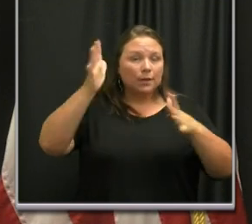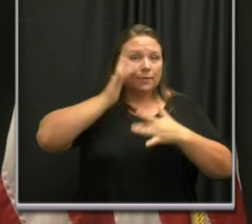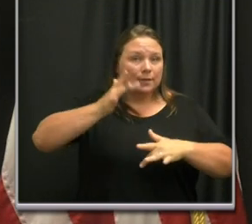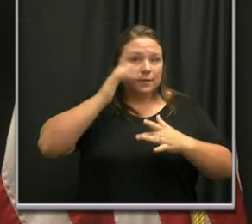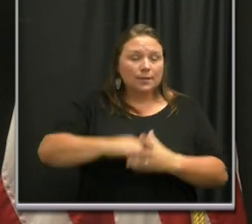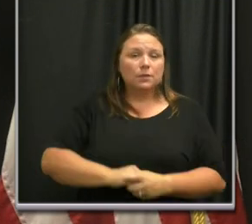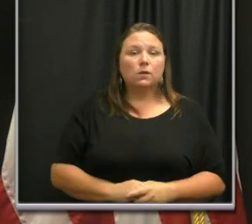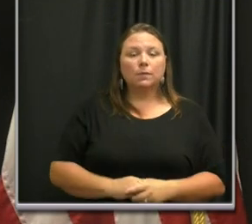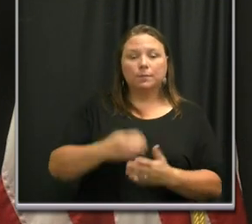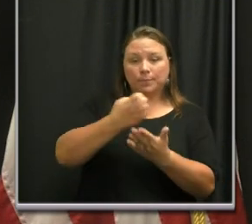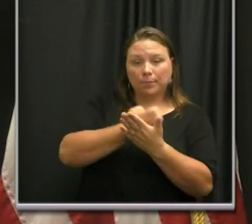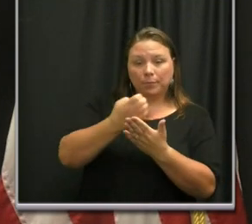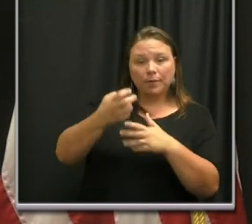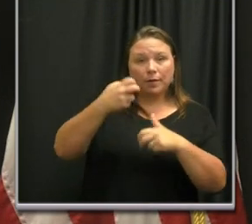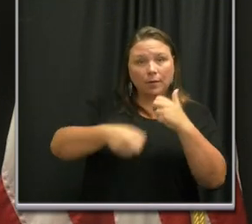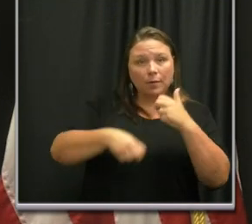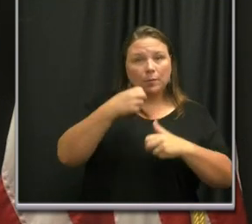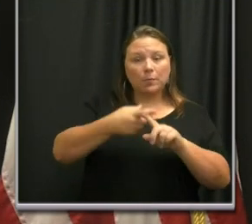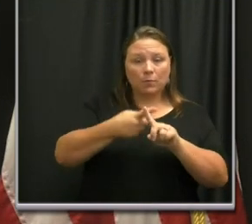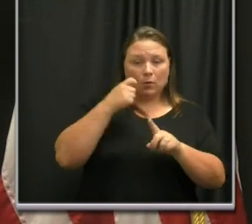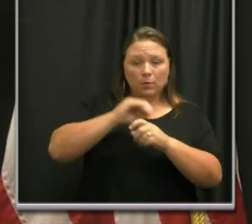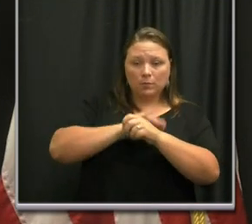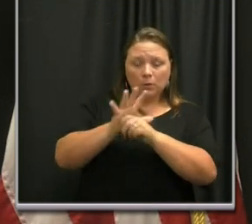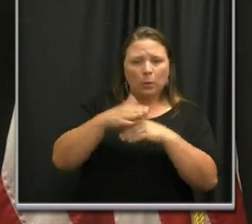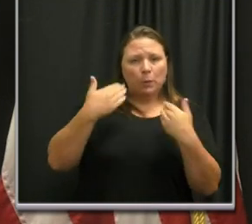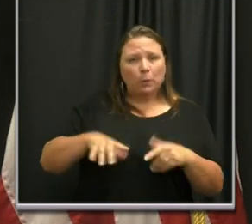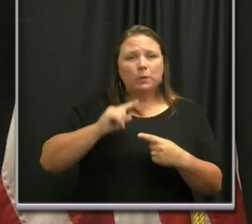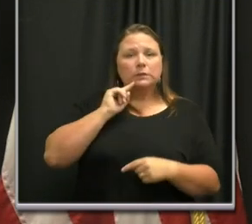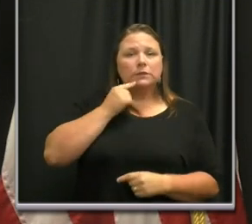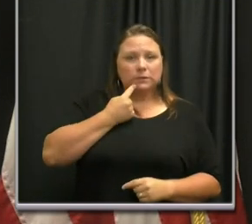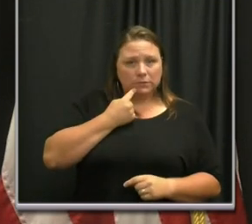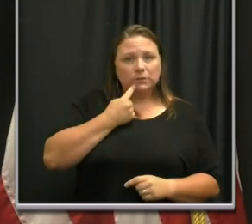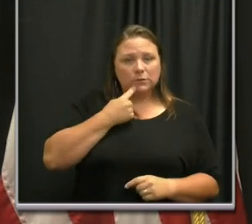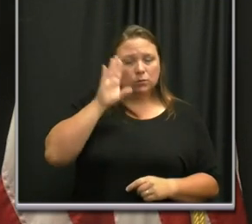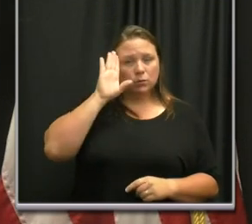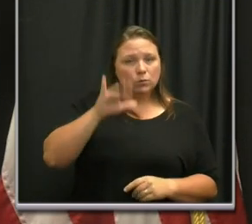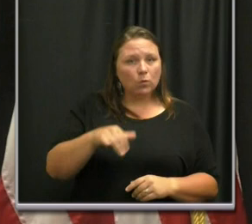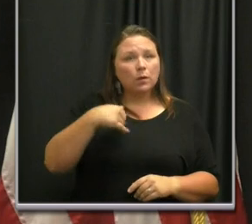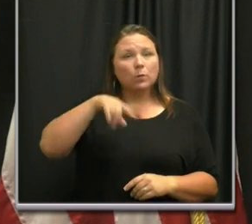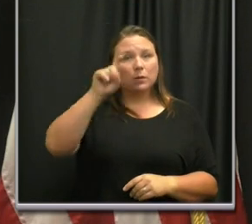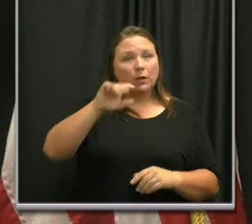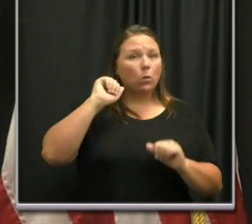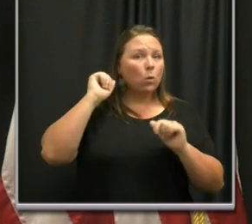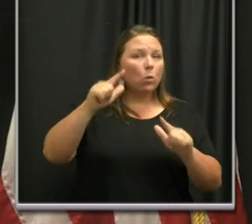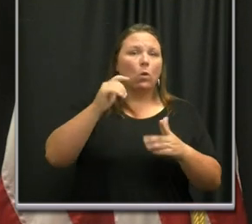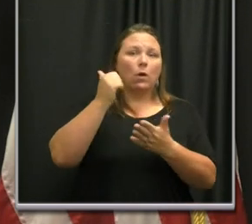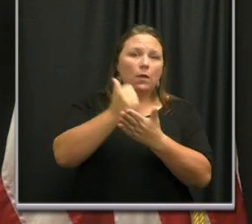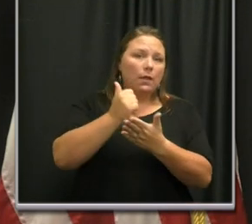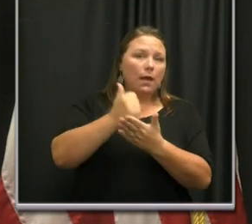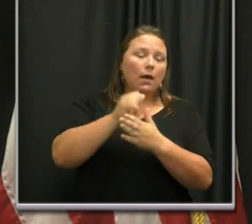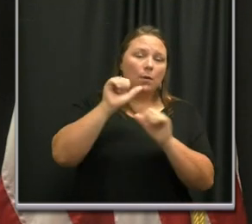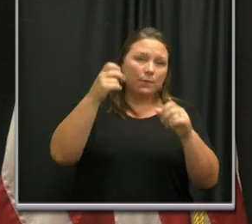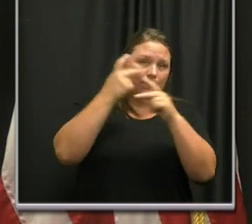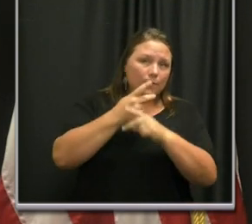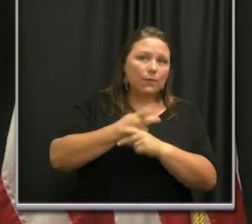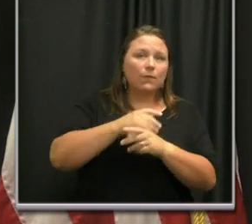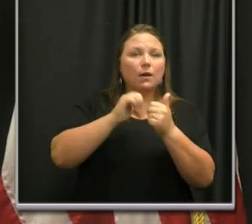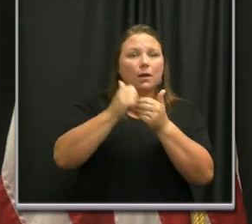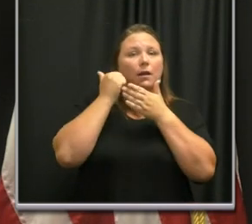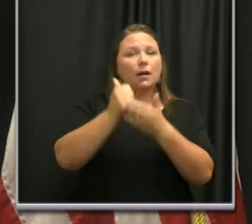The economic problems generated by this are intense. And we will need all the help that we can muster to help everybody.